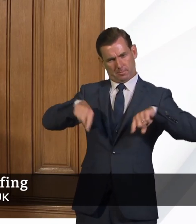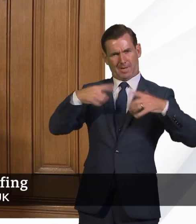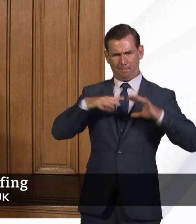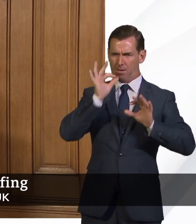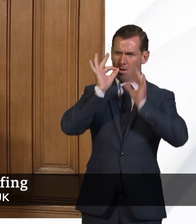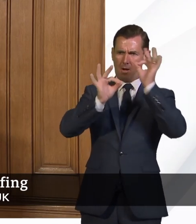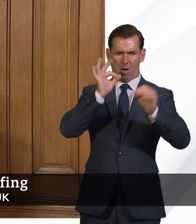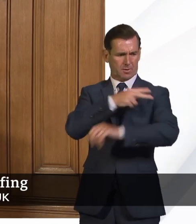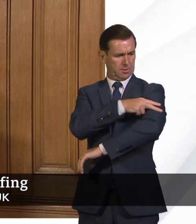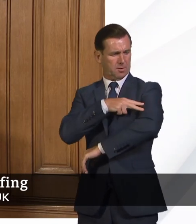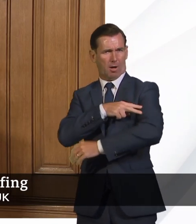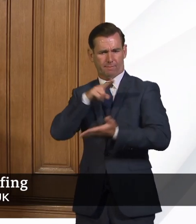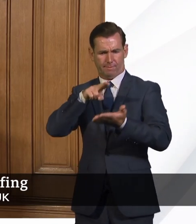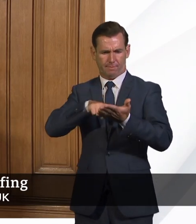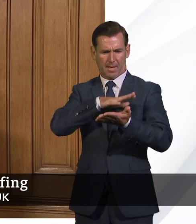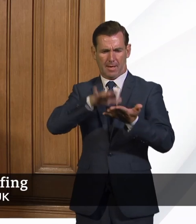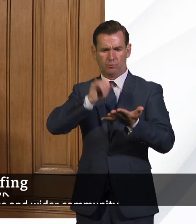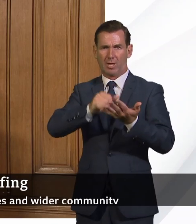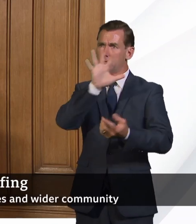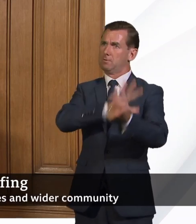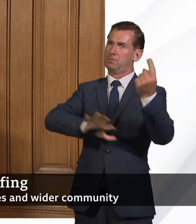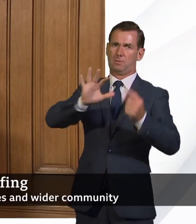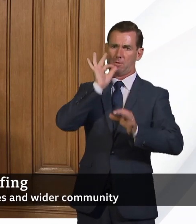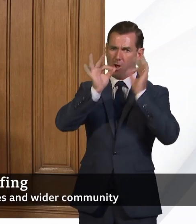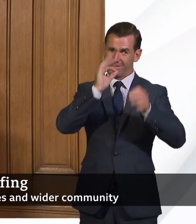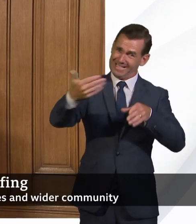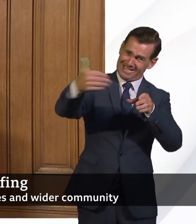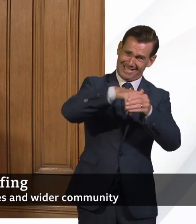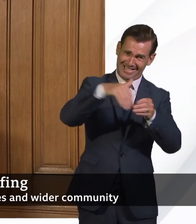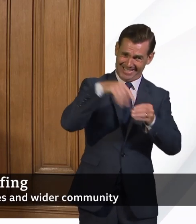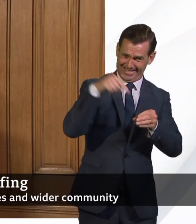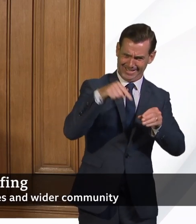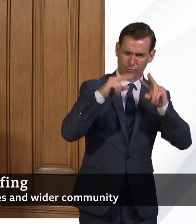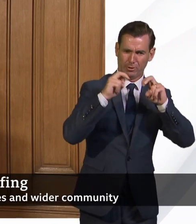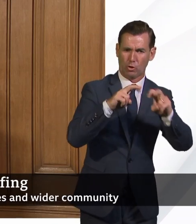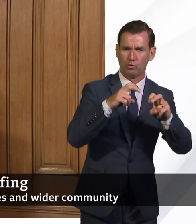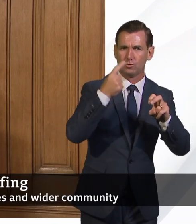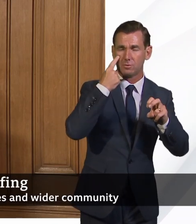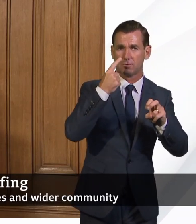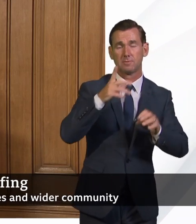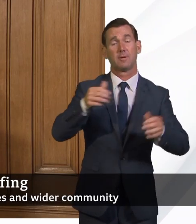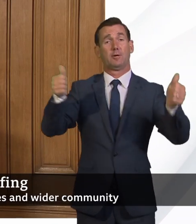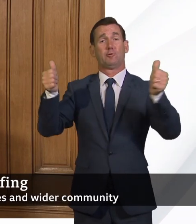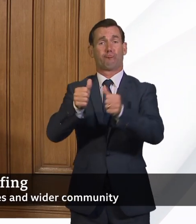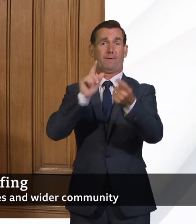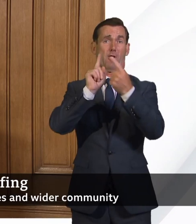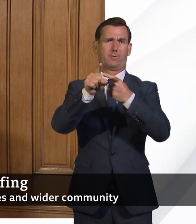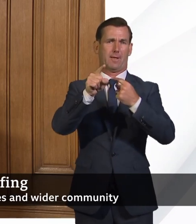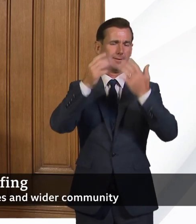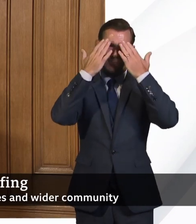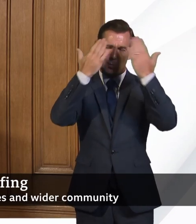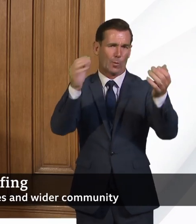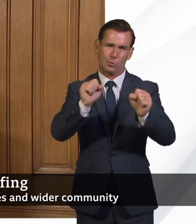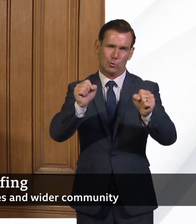many staff as possible throughout our NHS organisations to join that study. So short answer, we will only know in time,